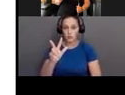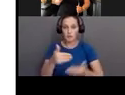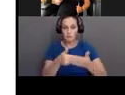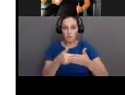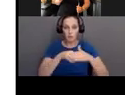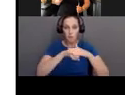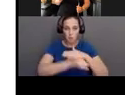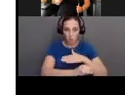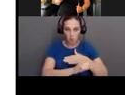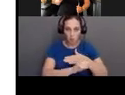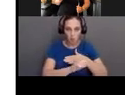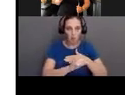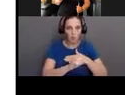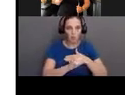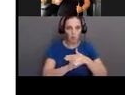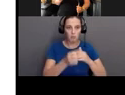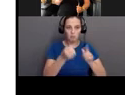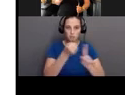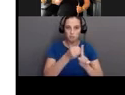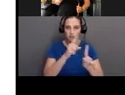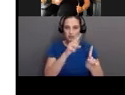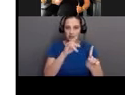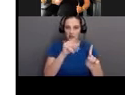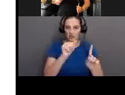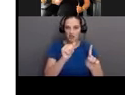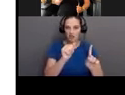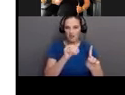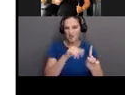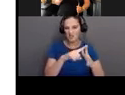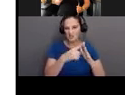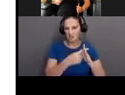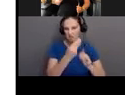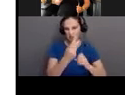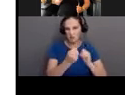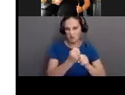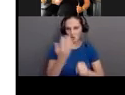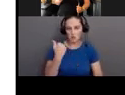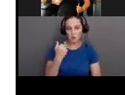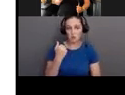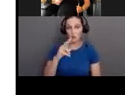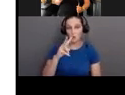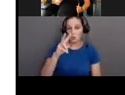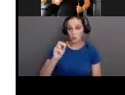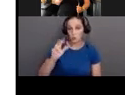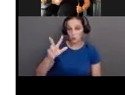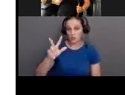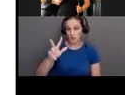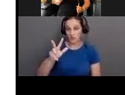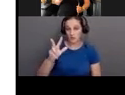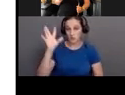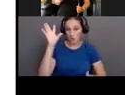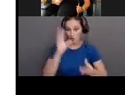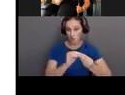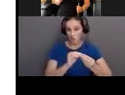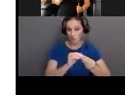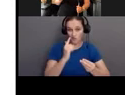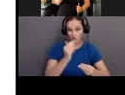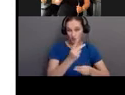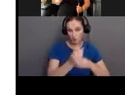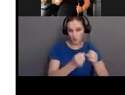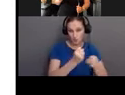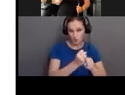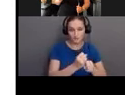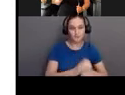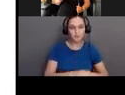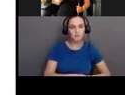since that started a few years ago. So 203 total, and that's over a few years. And then